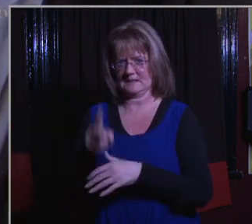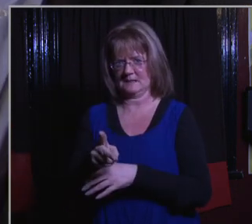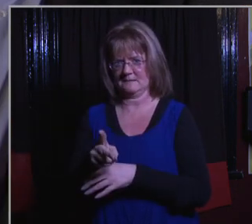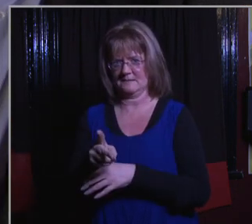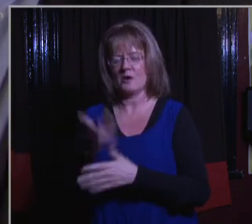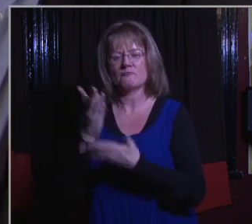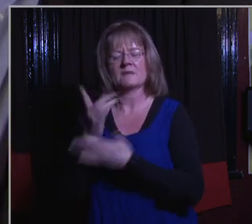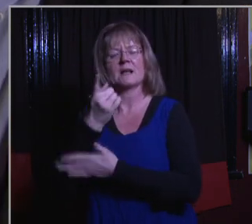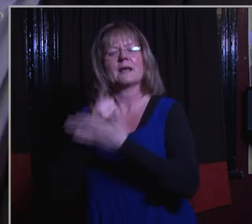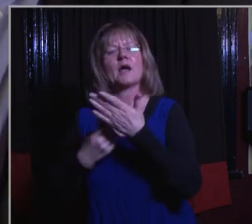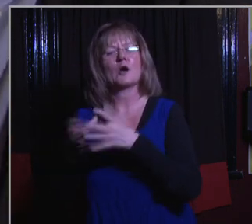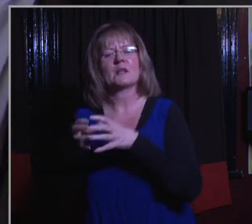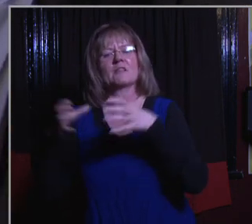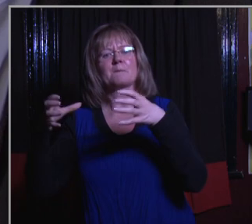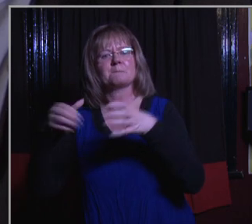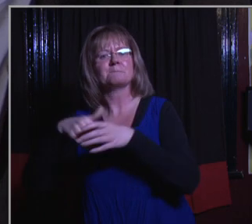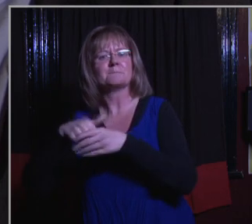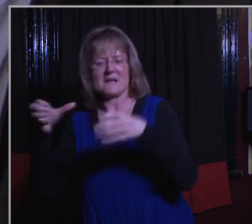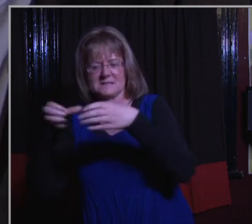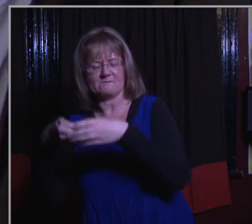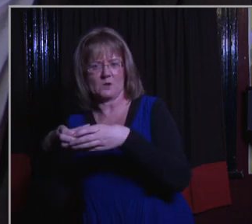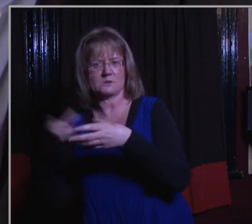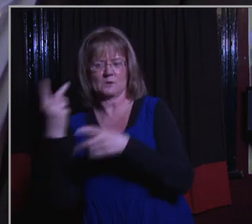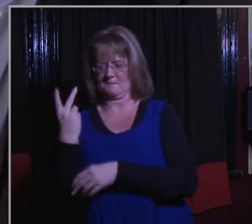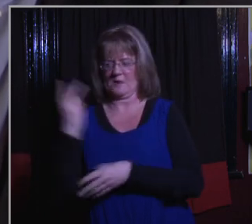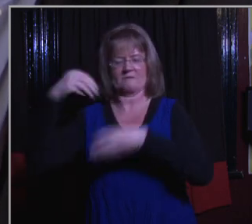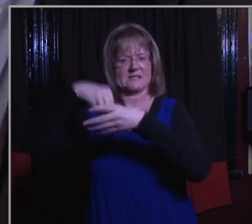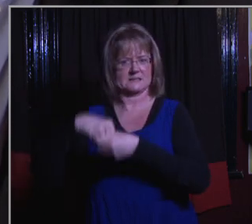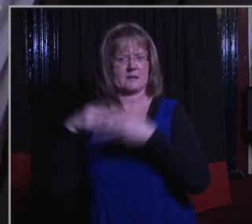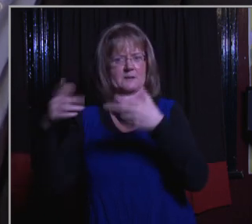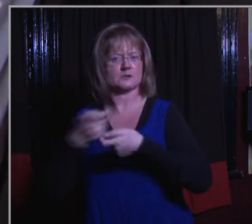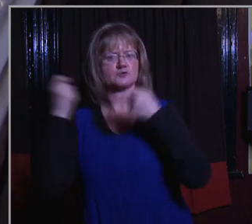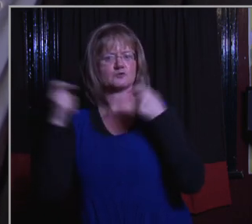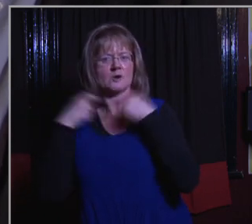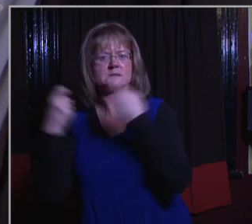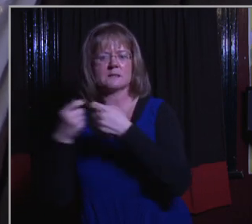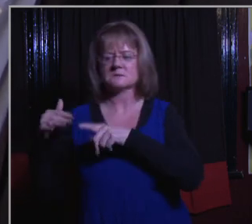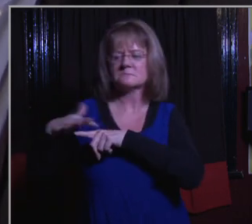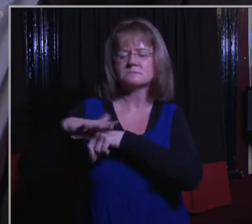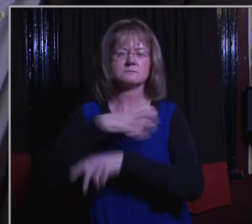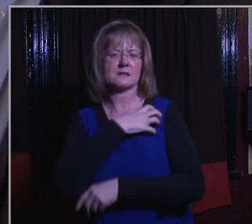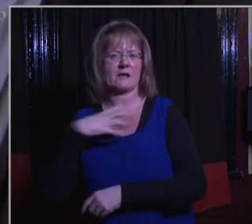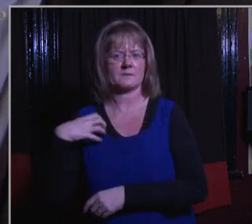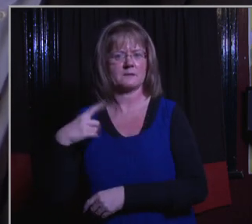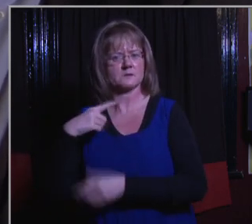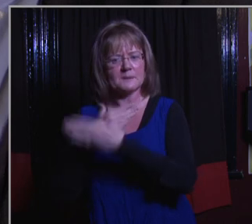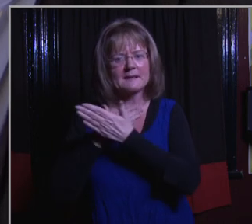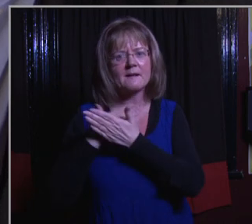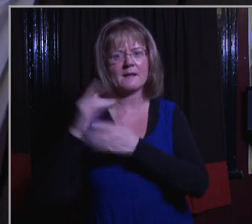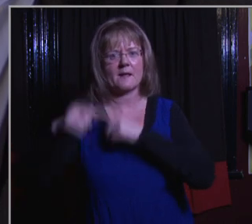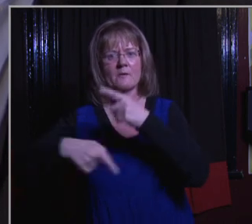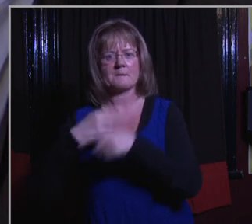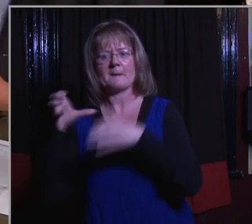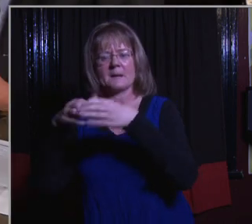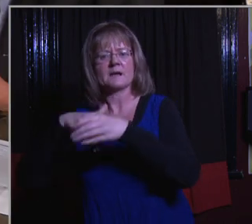difference. The party vote will get Russell and I back in and a big strong team to be an influence on a government. So because we've been so clear I think that's